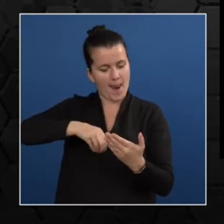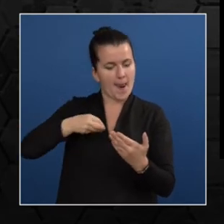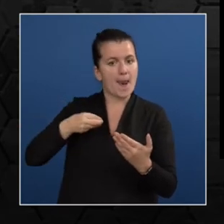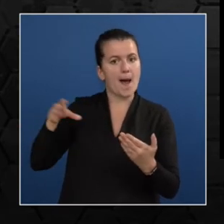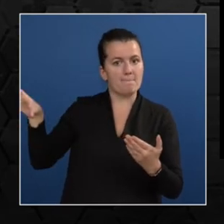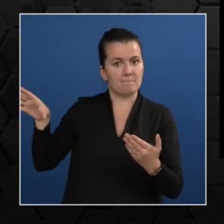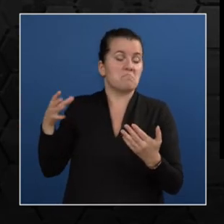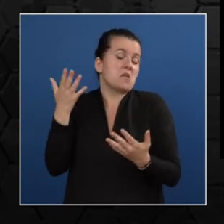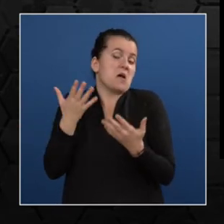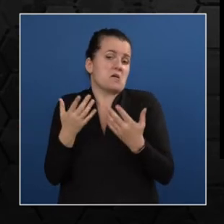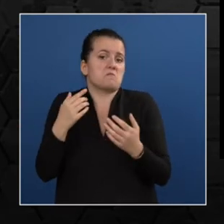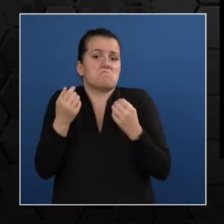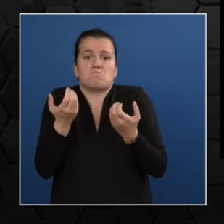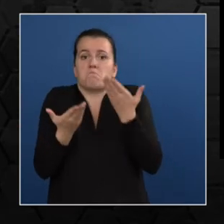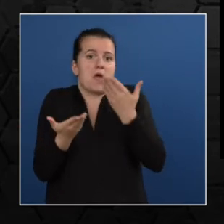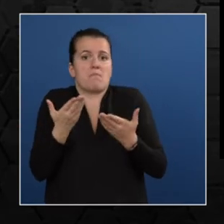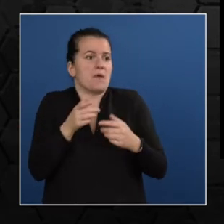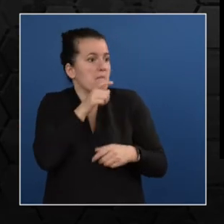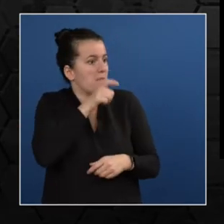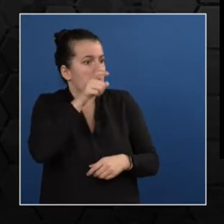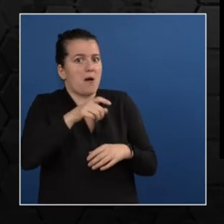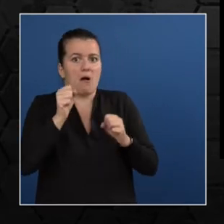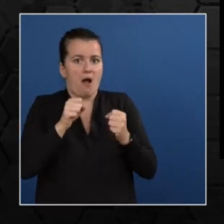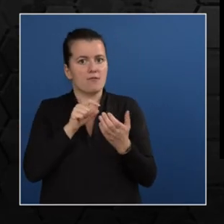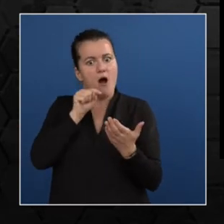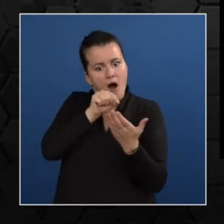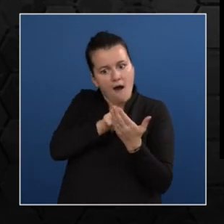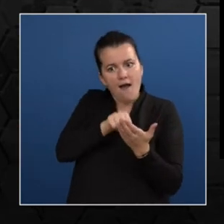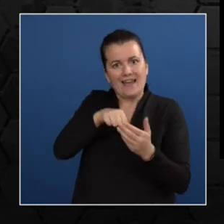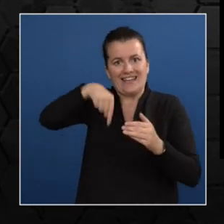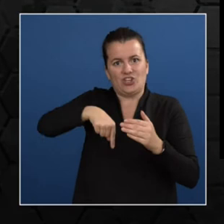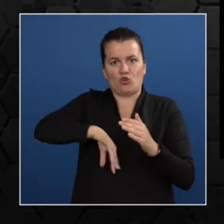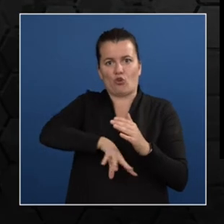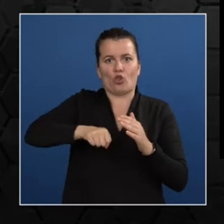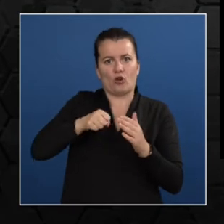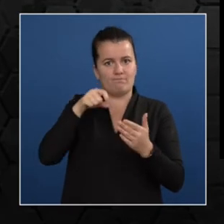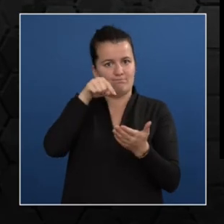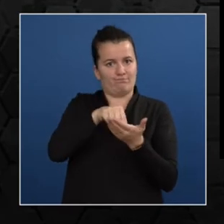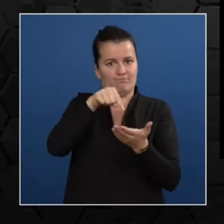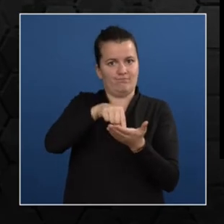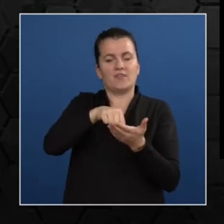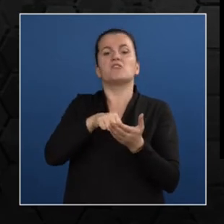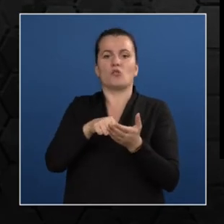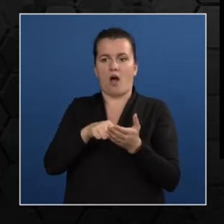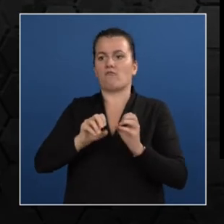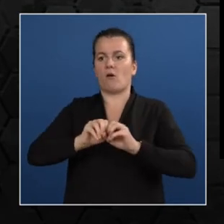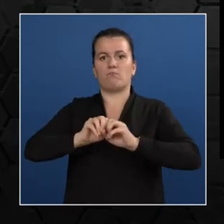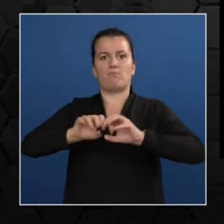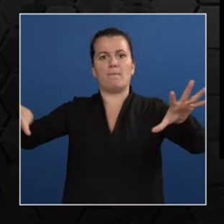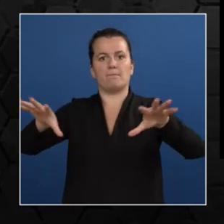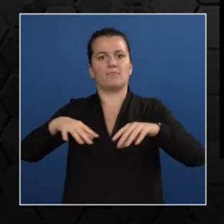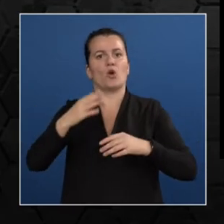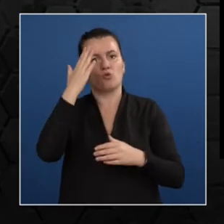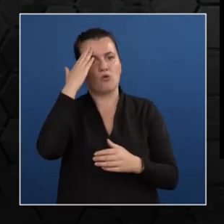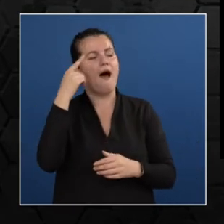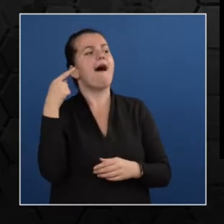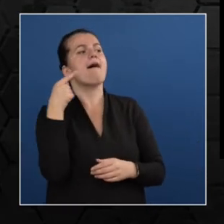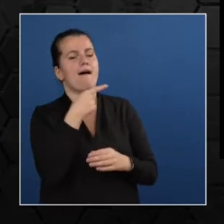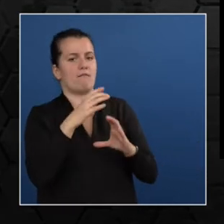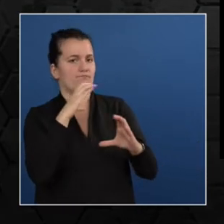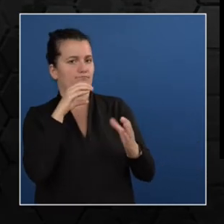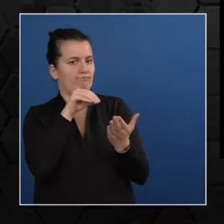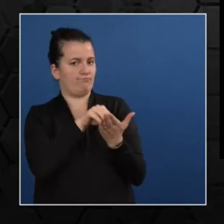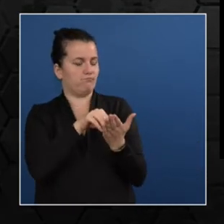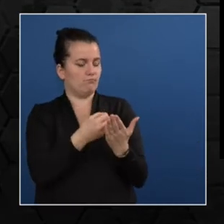around can inform the control room and the police control room vans about the case specifics as to what actually happened in the case. And with the mere click of a